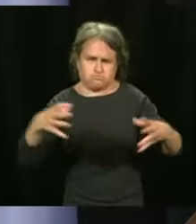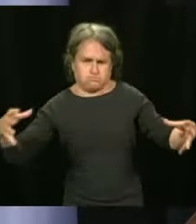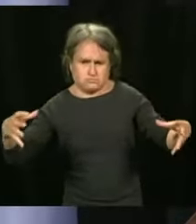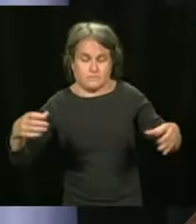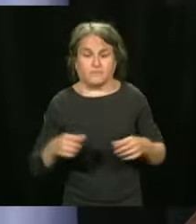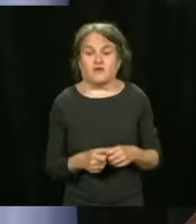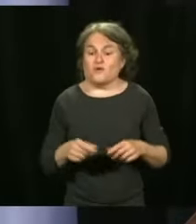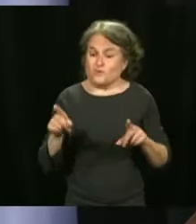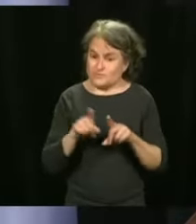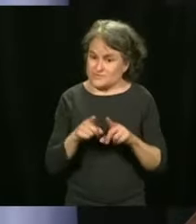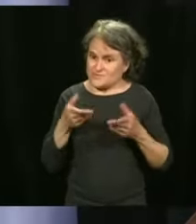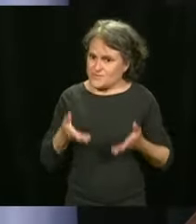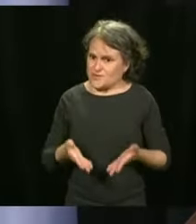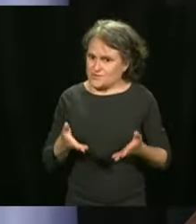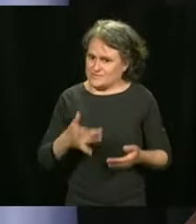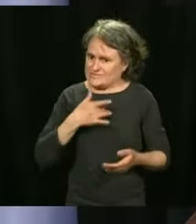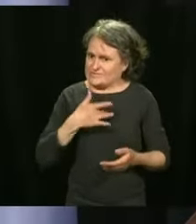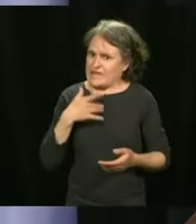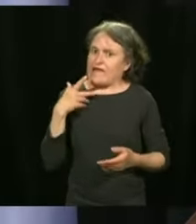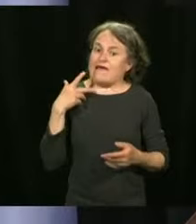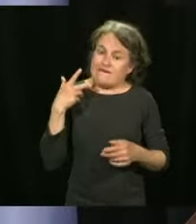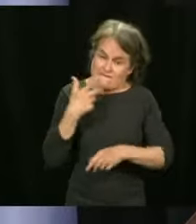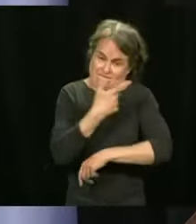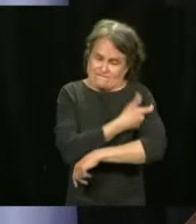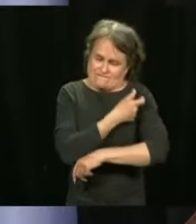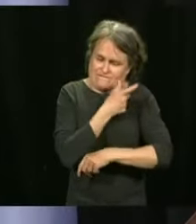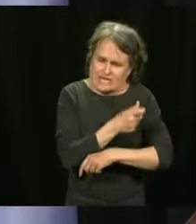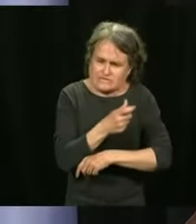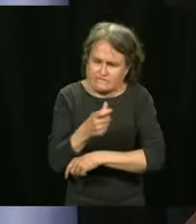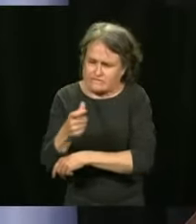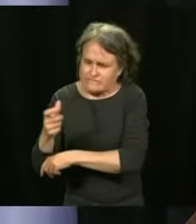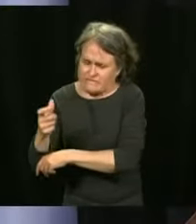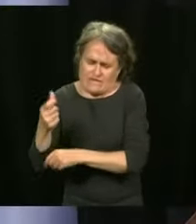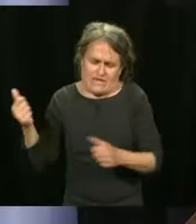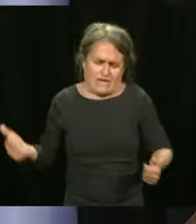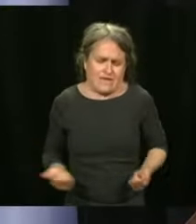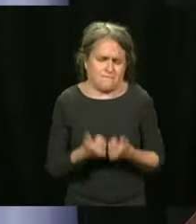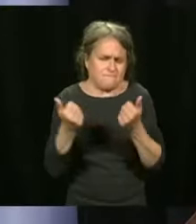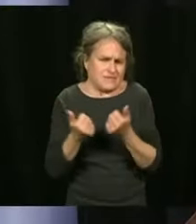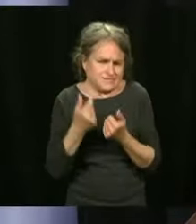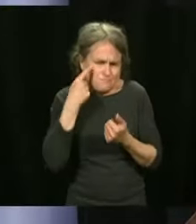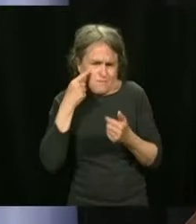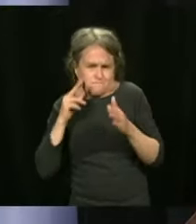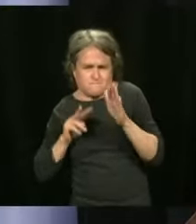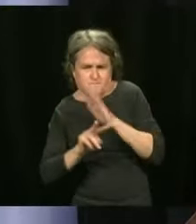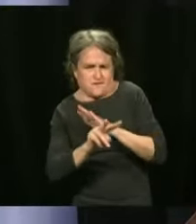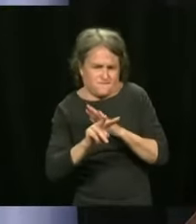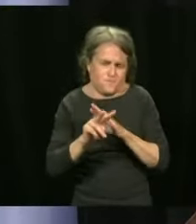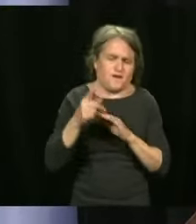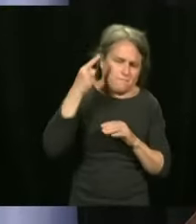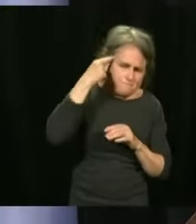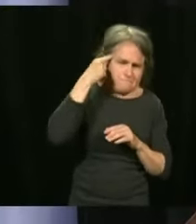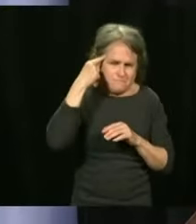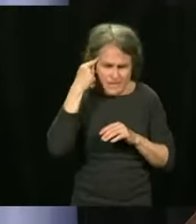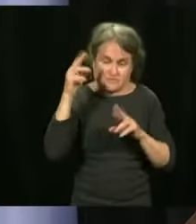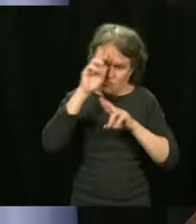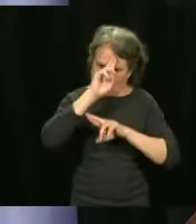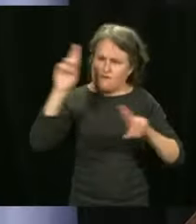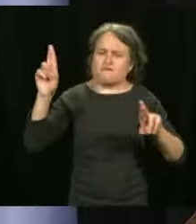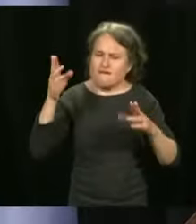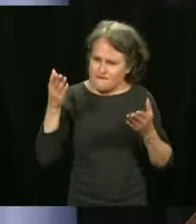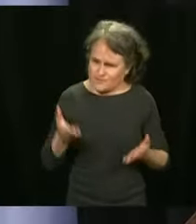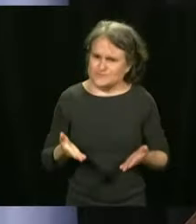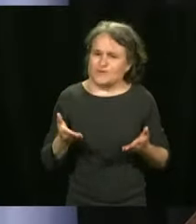perhaps even a record. So we're vaccinating according to the doses that we get. The more